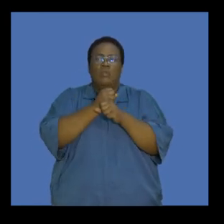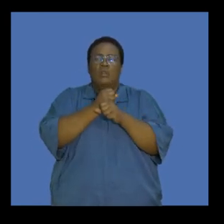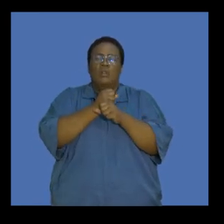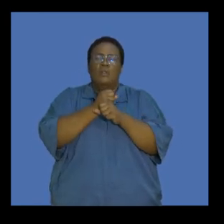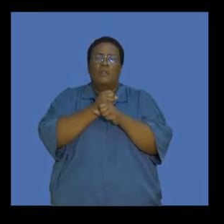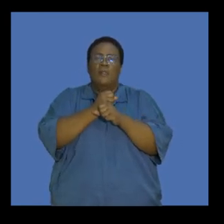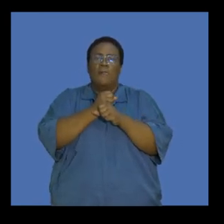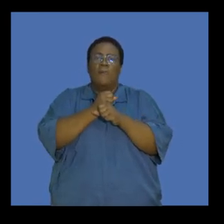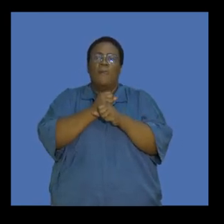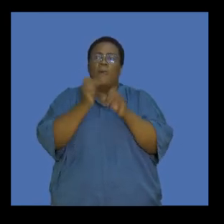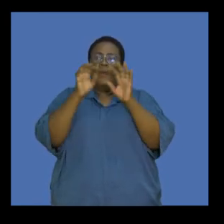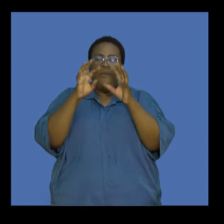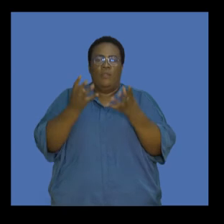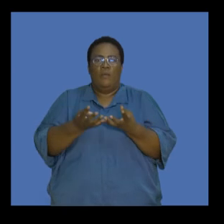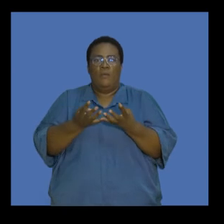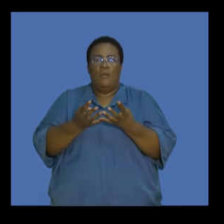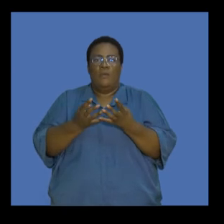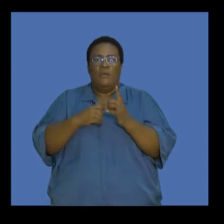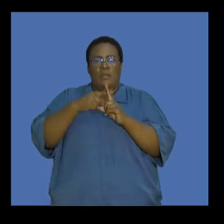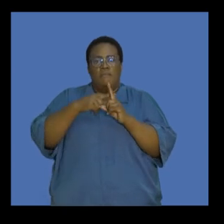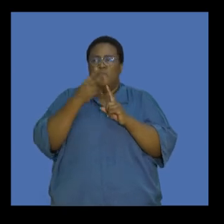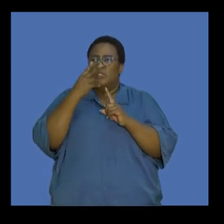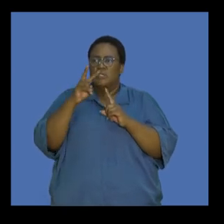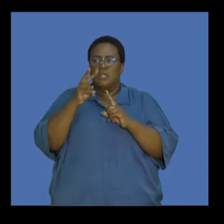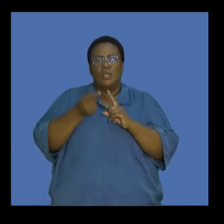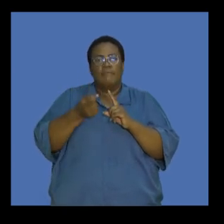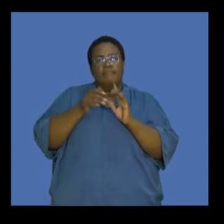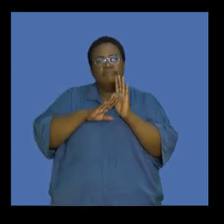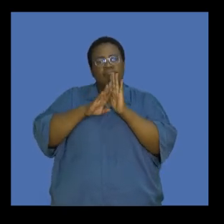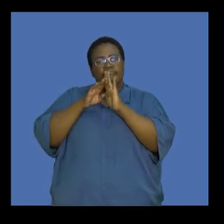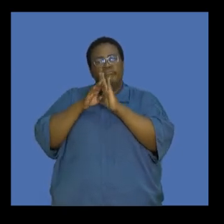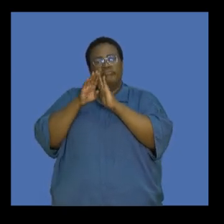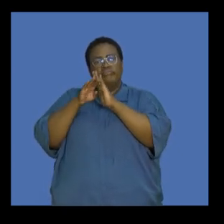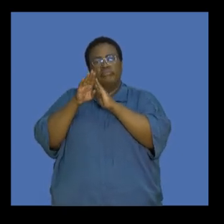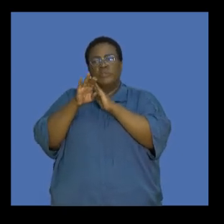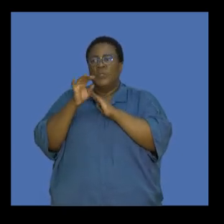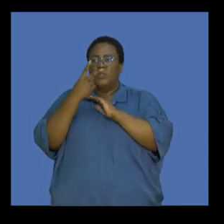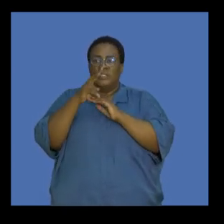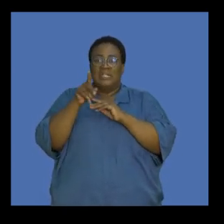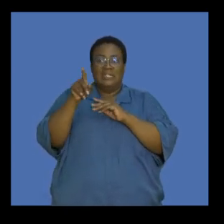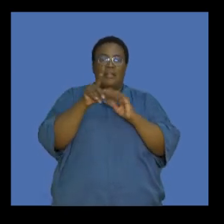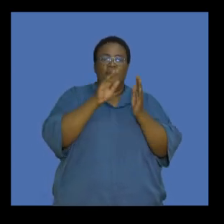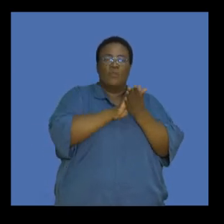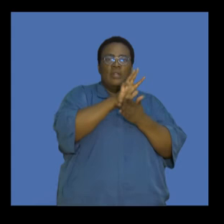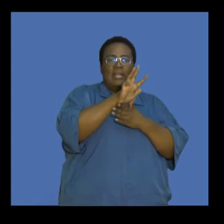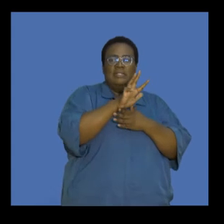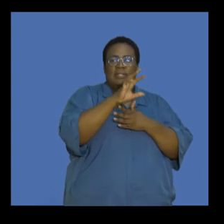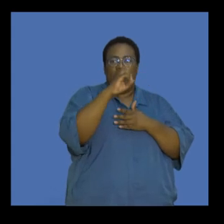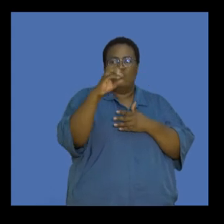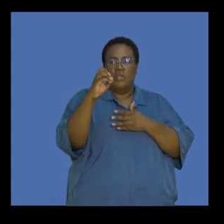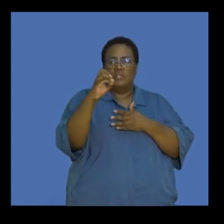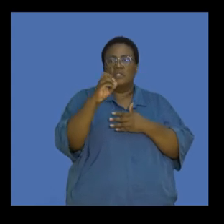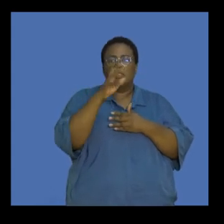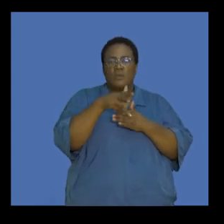of the global earth temperature. And here you can see that there's a steady increase. And this is, you can see, from the 1900s has